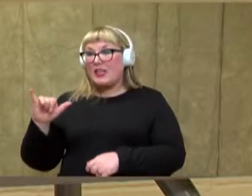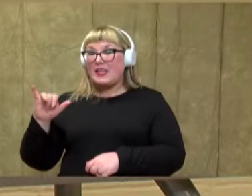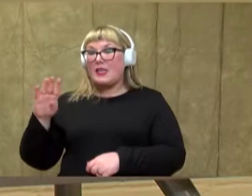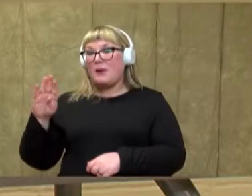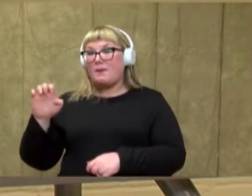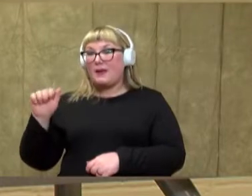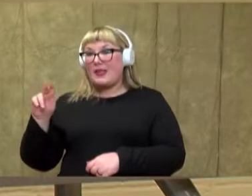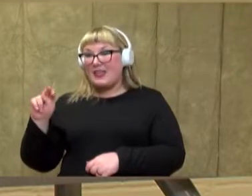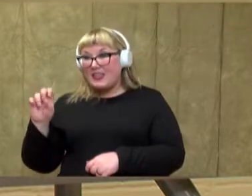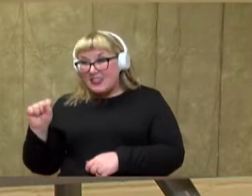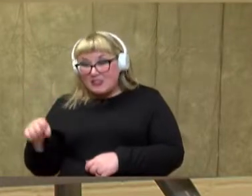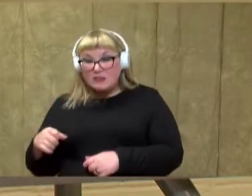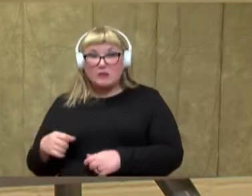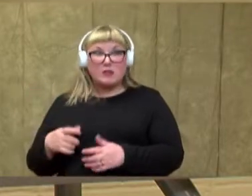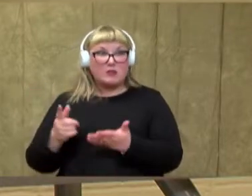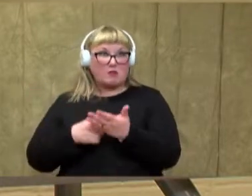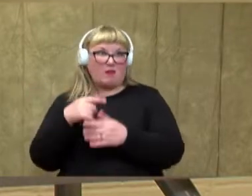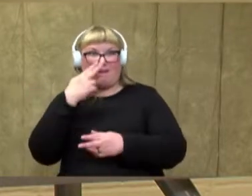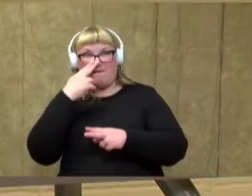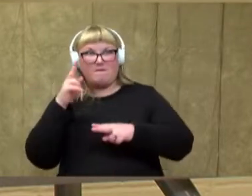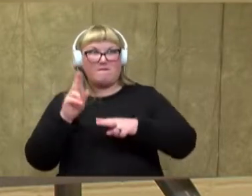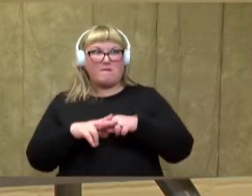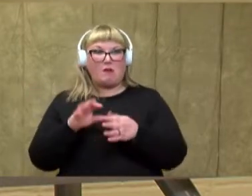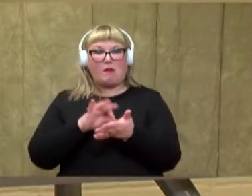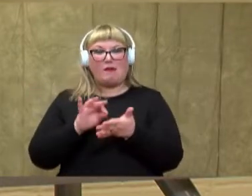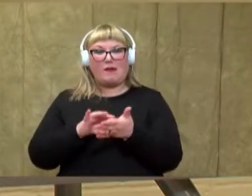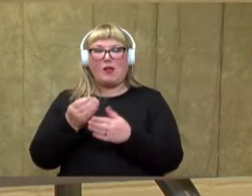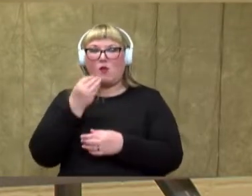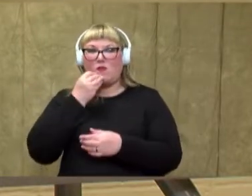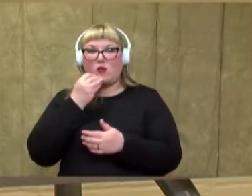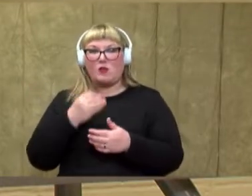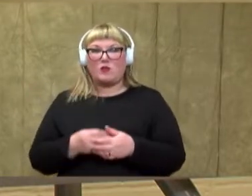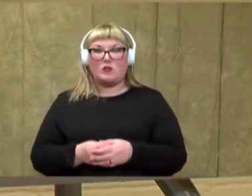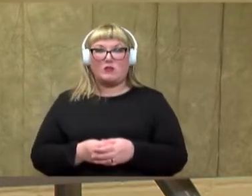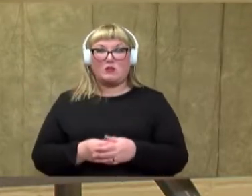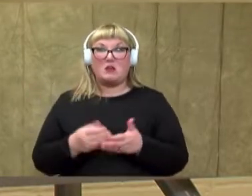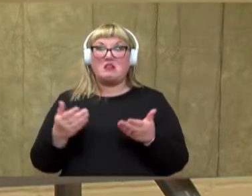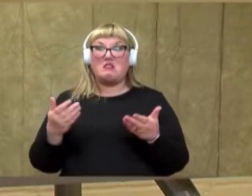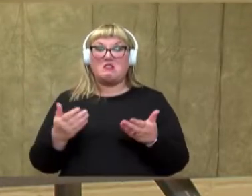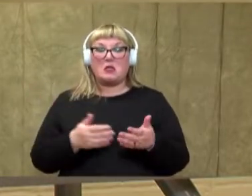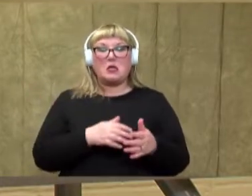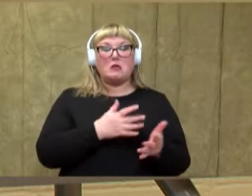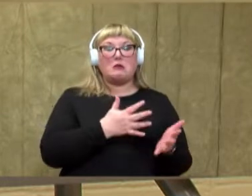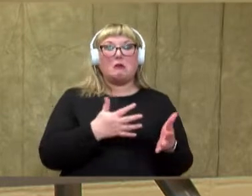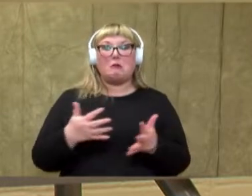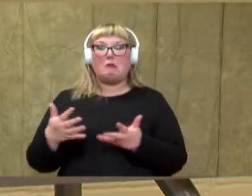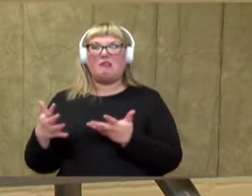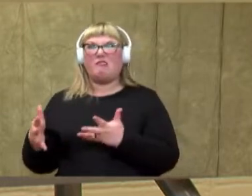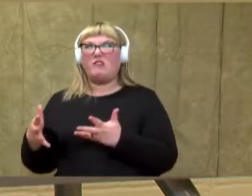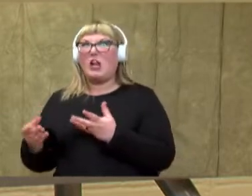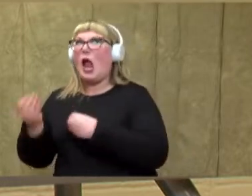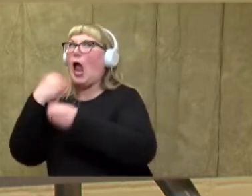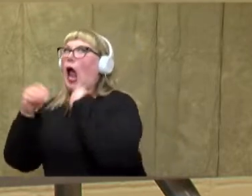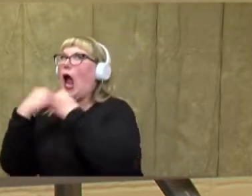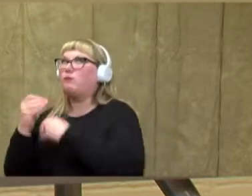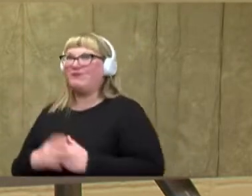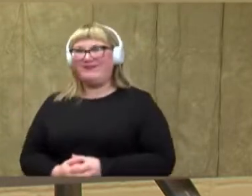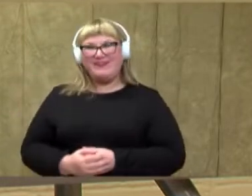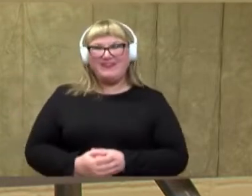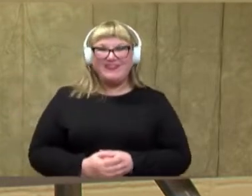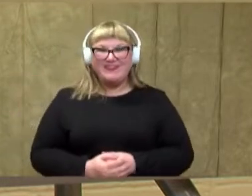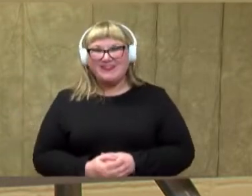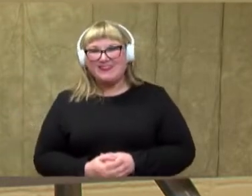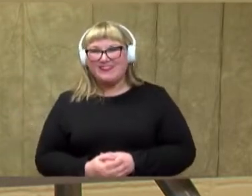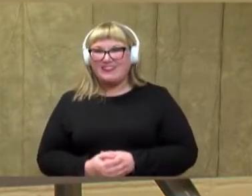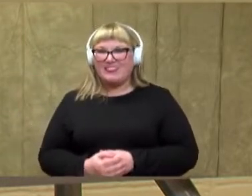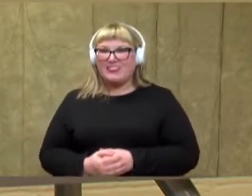of stuff, and sometimes it's really fun to count on with food items because then your grown-up might let you eat a little snack after you're done. So, I brought